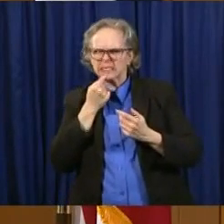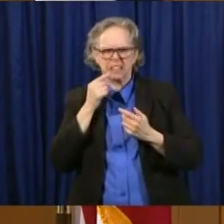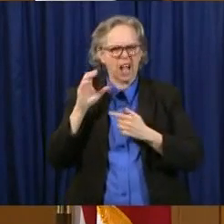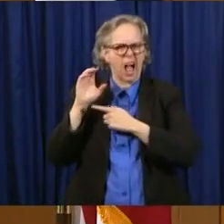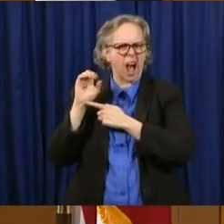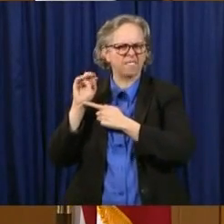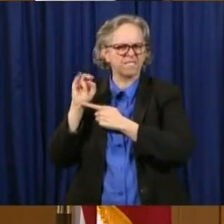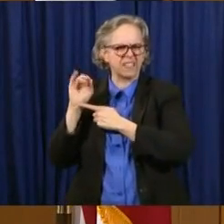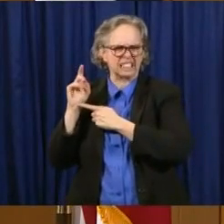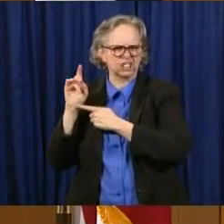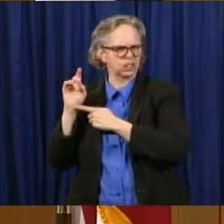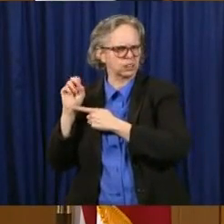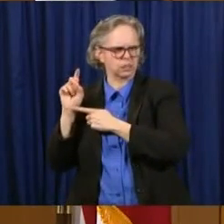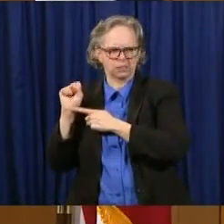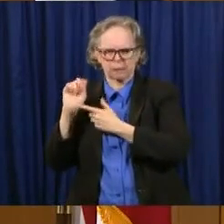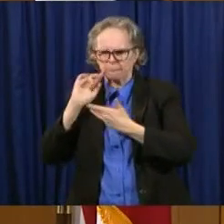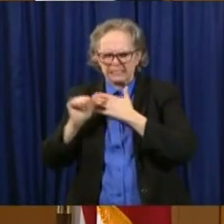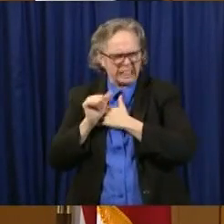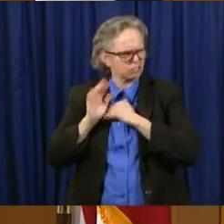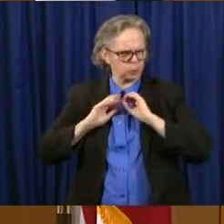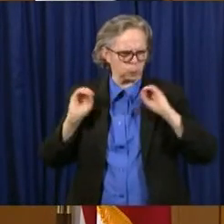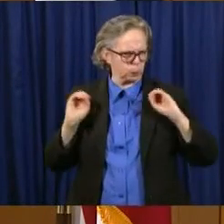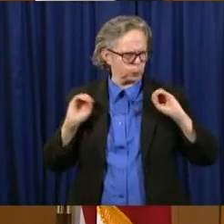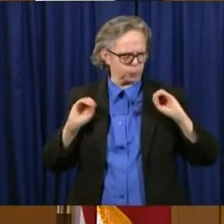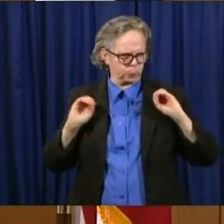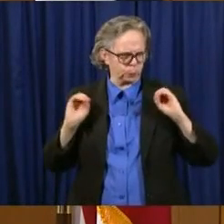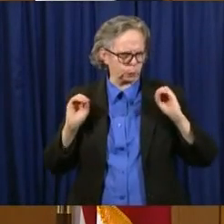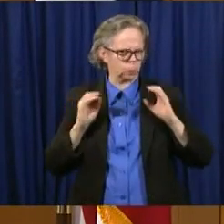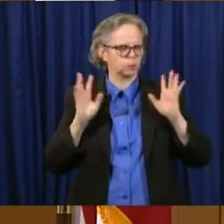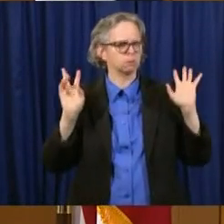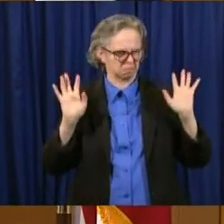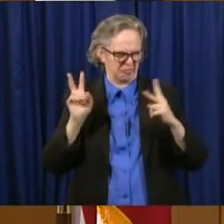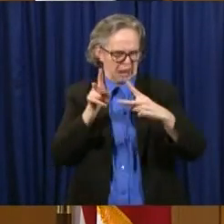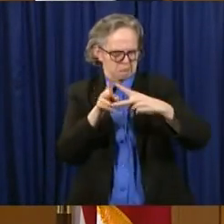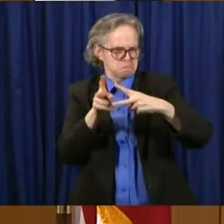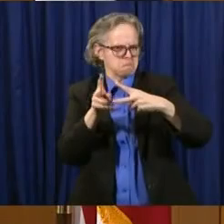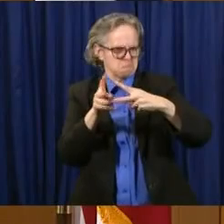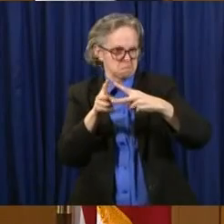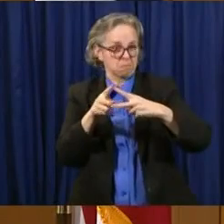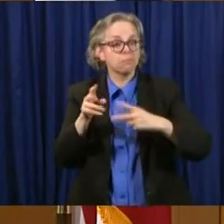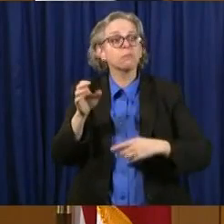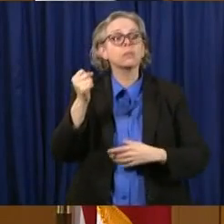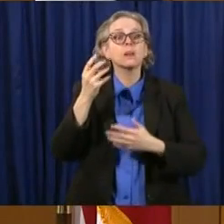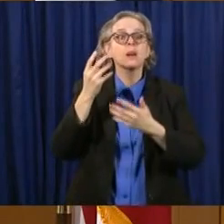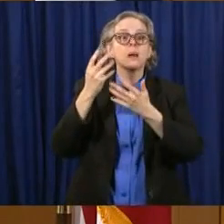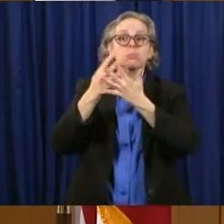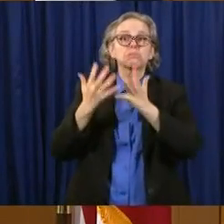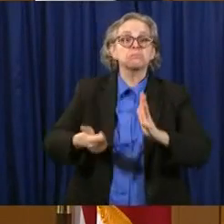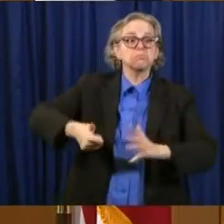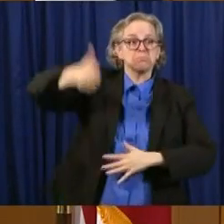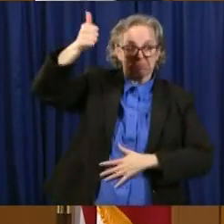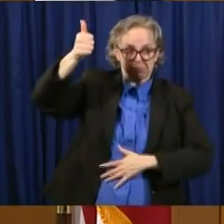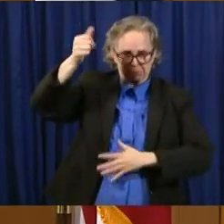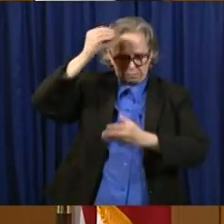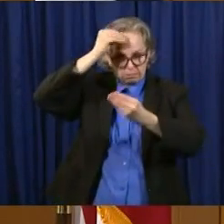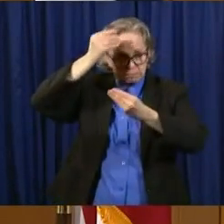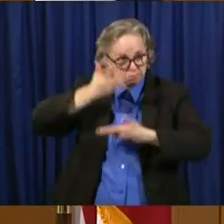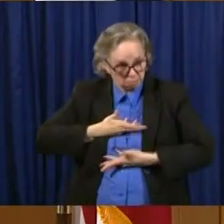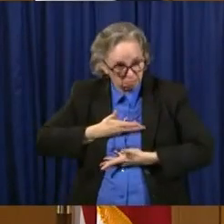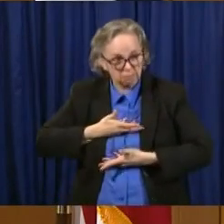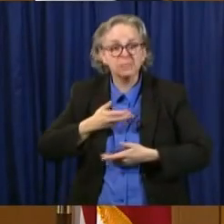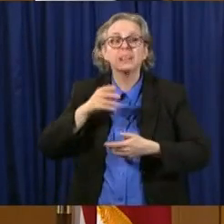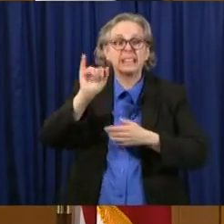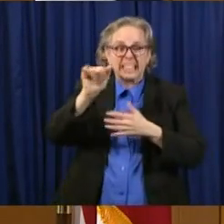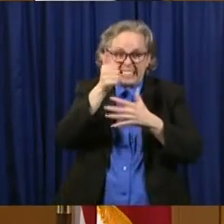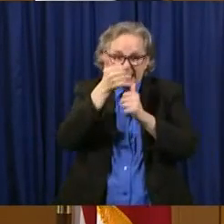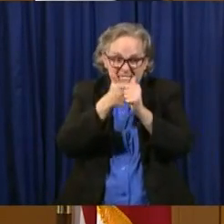comfortable in releasing them, uh, early. Uh, the director has advised me that each of the inmates being released will, will in fact be tested,